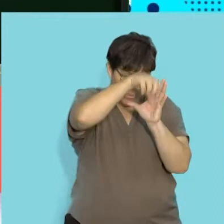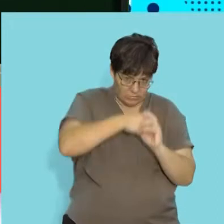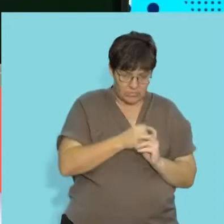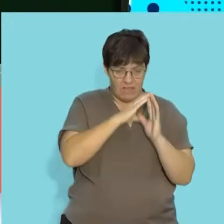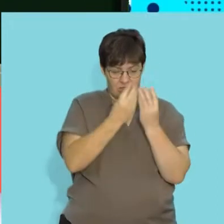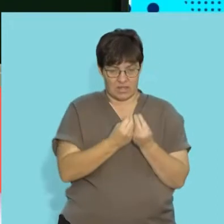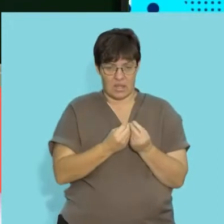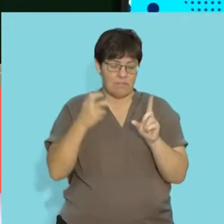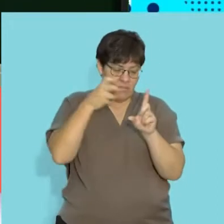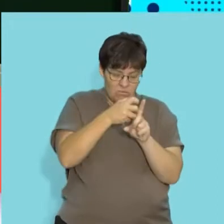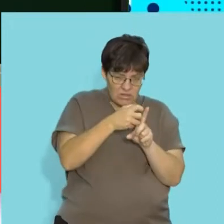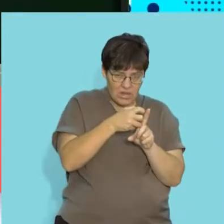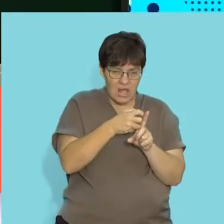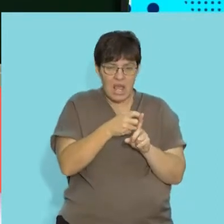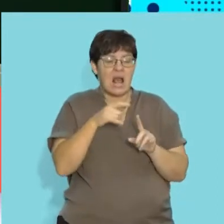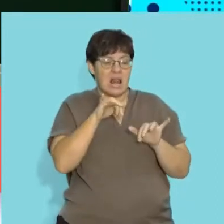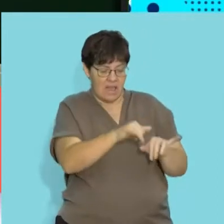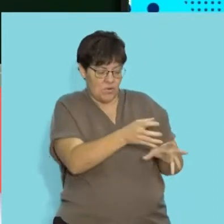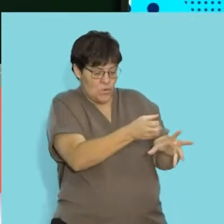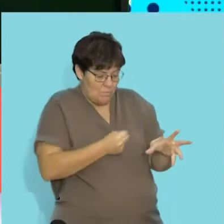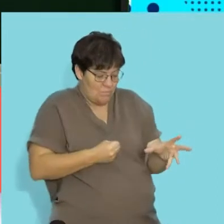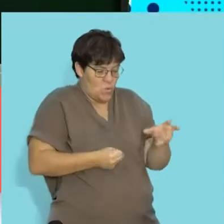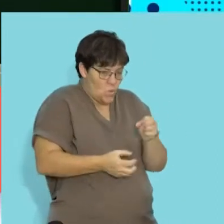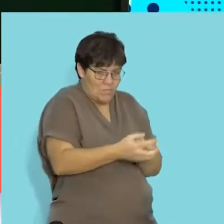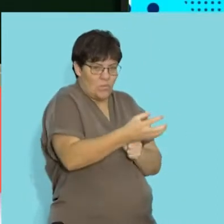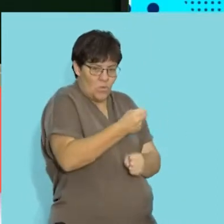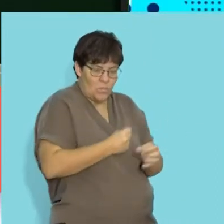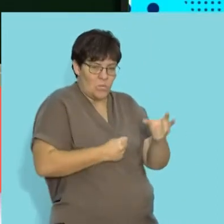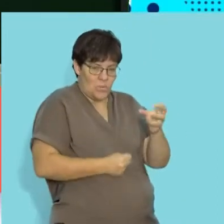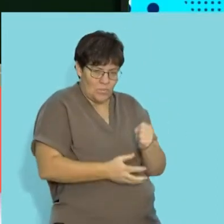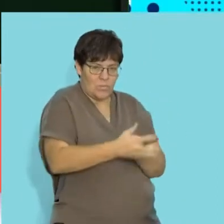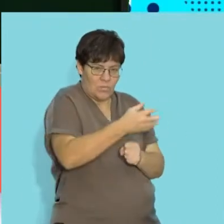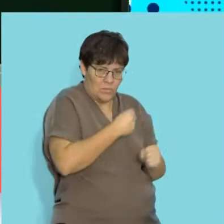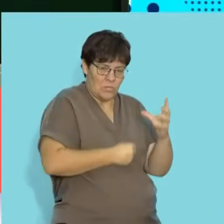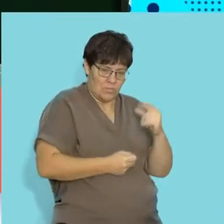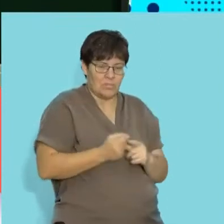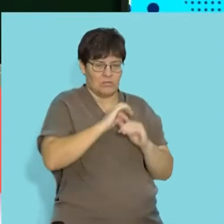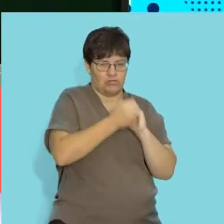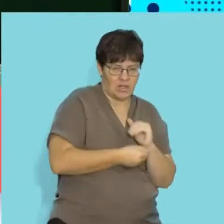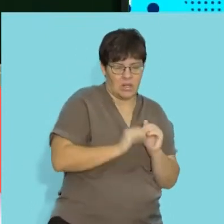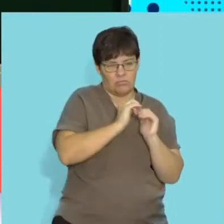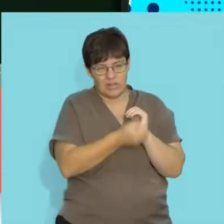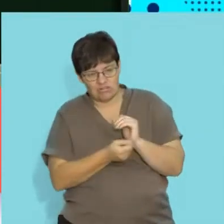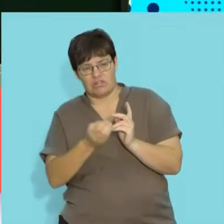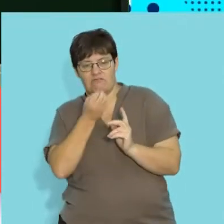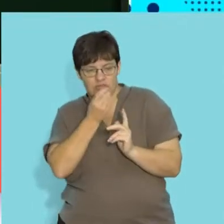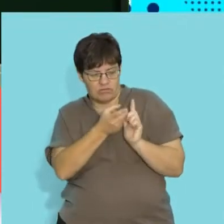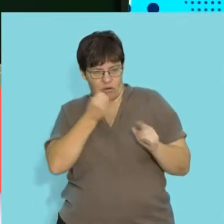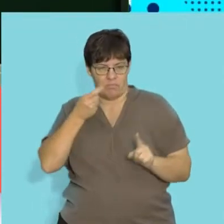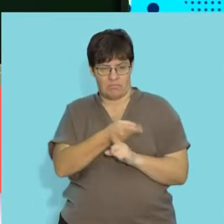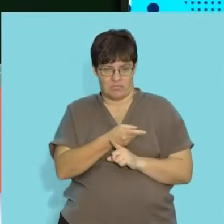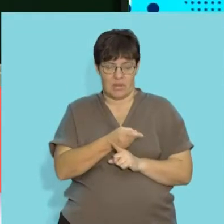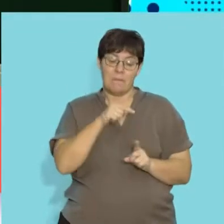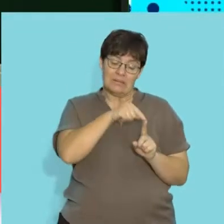consume it. Parasites live off their host and gradually extract nutrition, shelter and protection from them